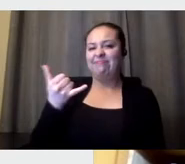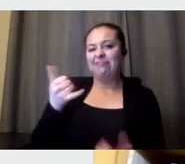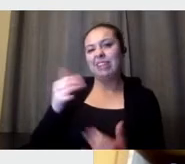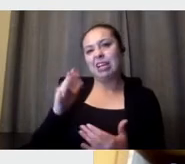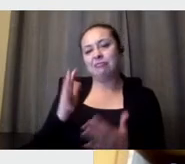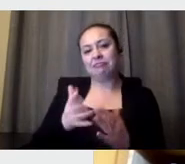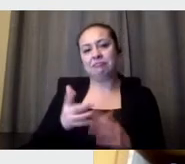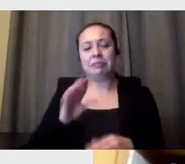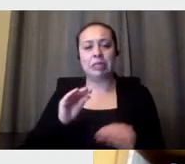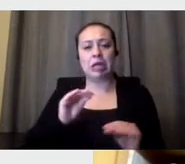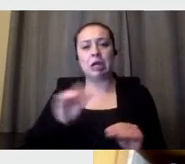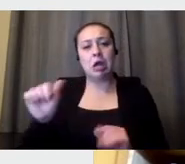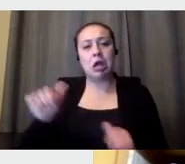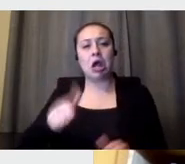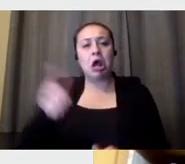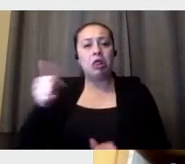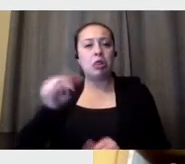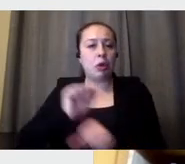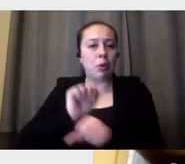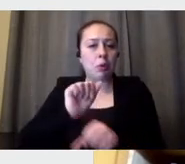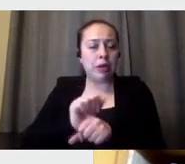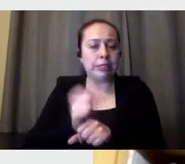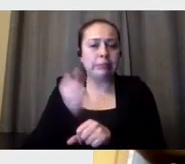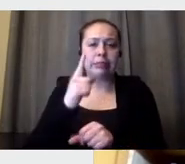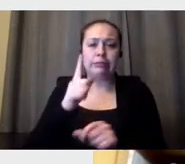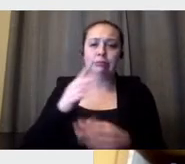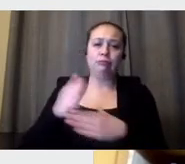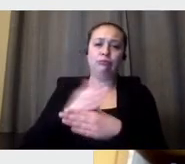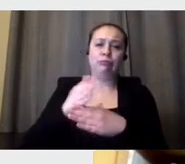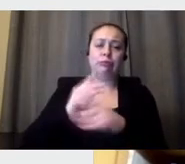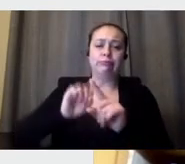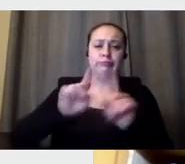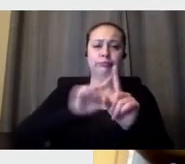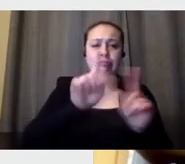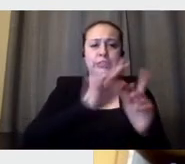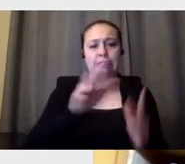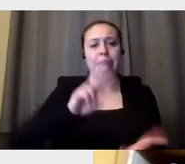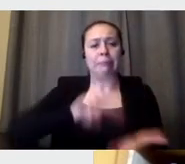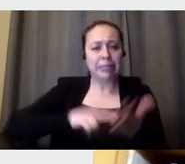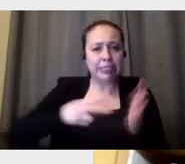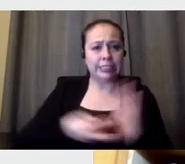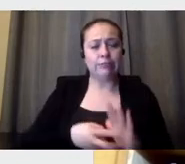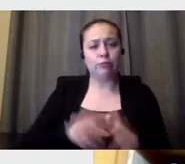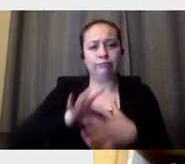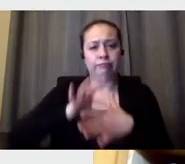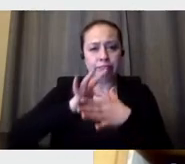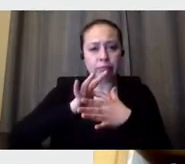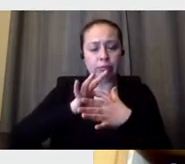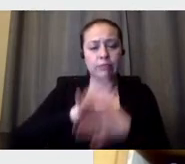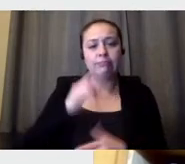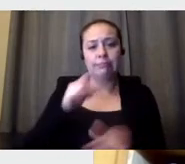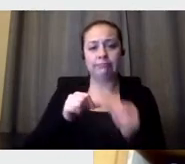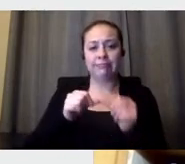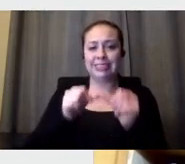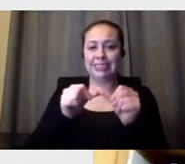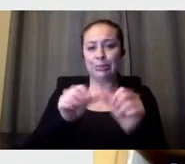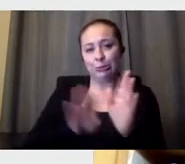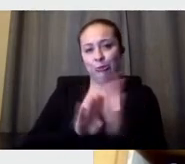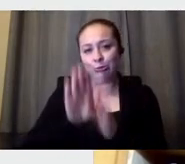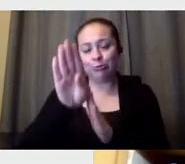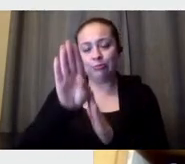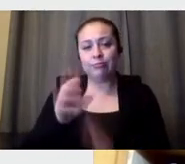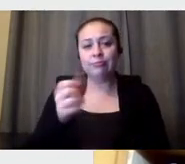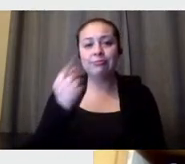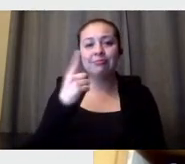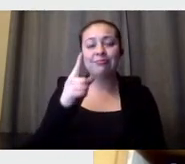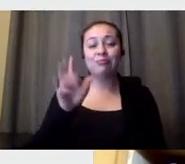shared mission in creating widely accessible meaningful design content continues, and we're thrilled that Jamie has passed